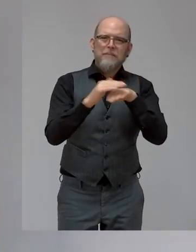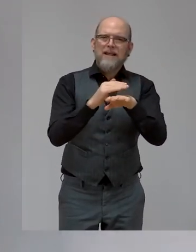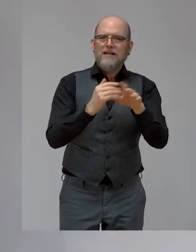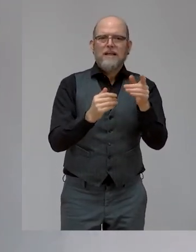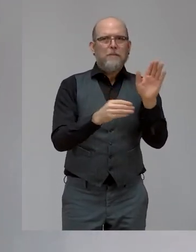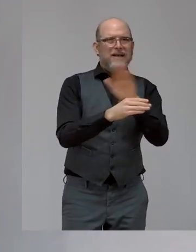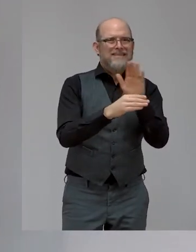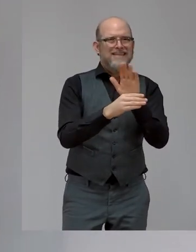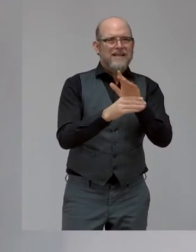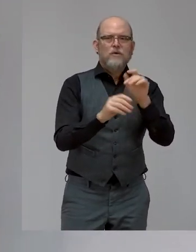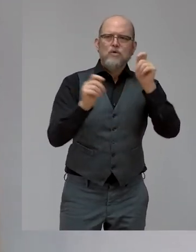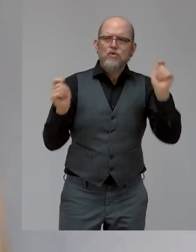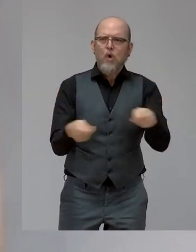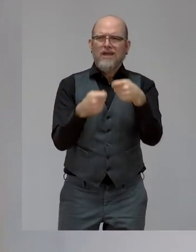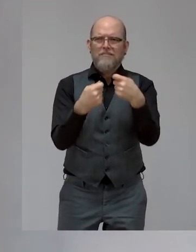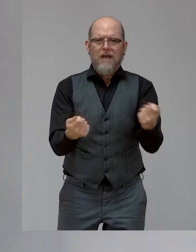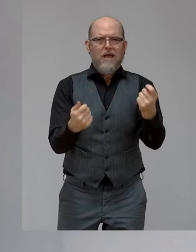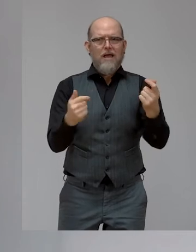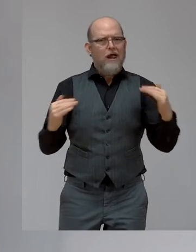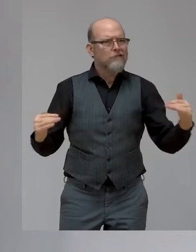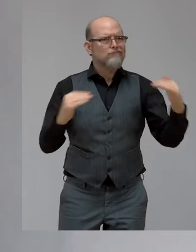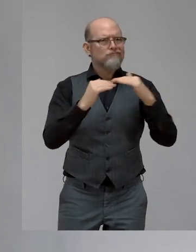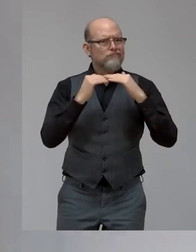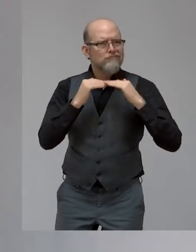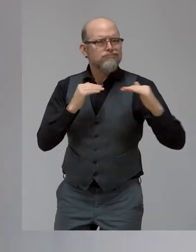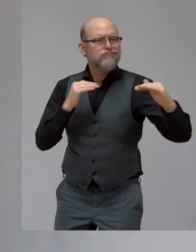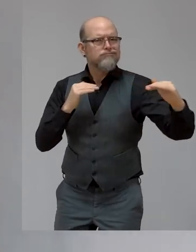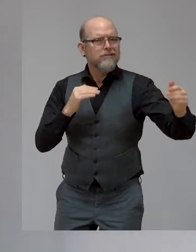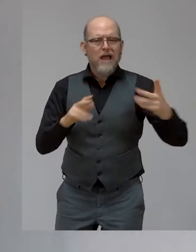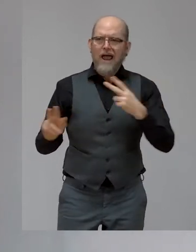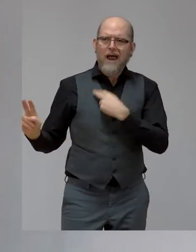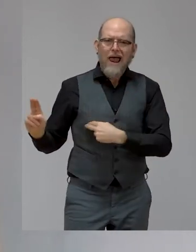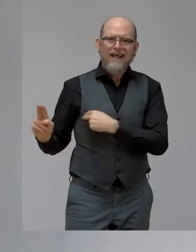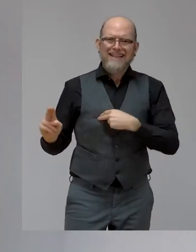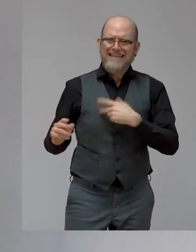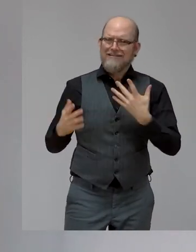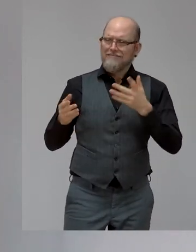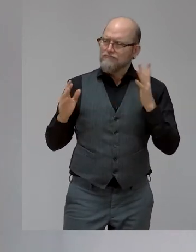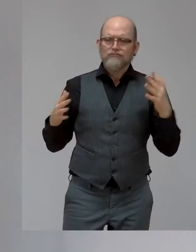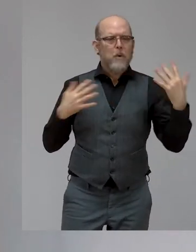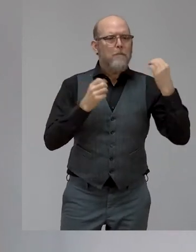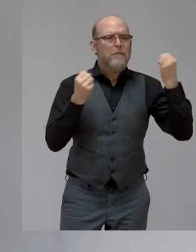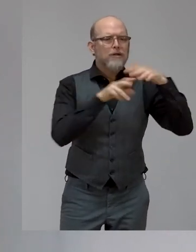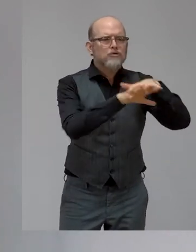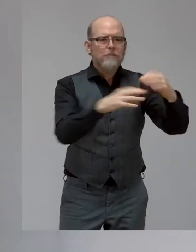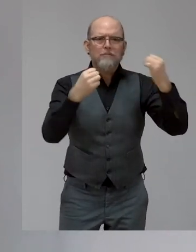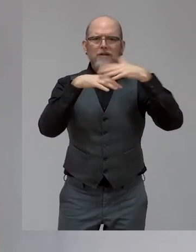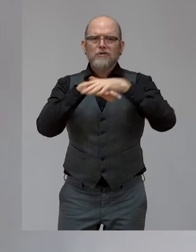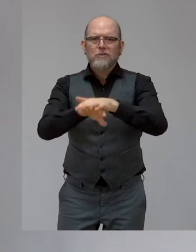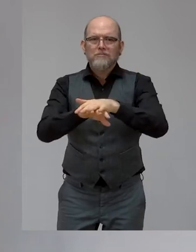and so it is real and so it is mainstreamed and that you will not have to have Caroline Casey